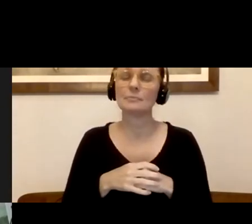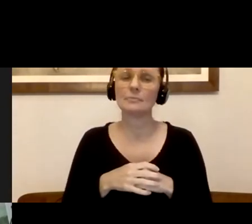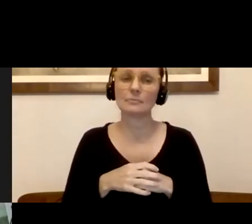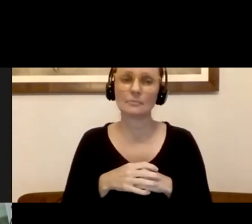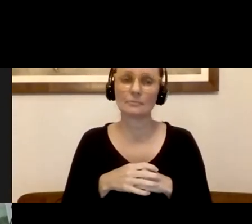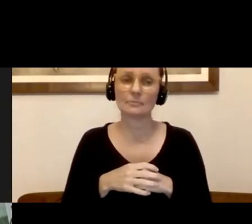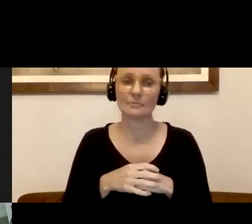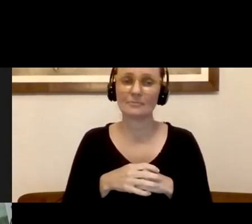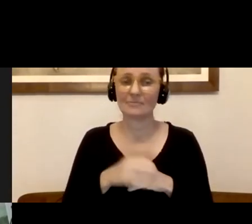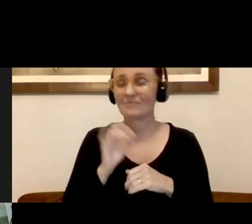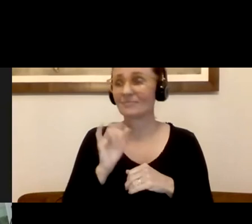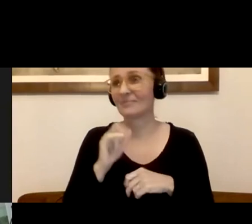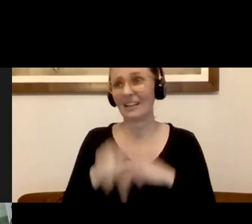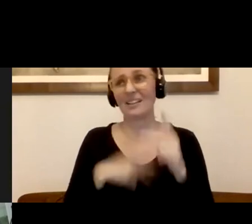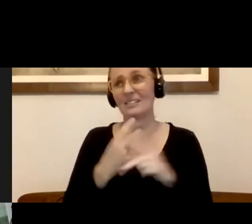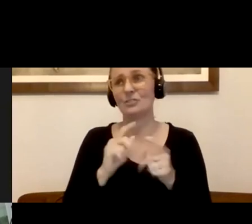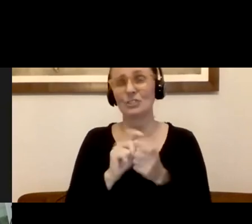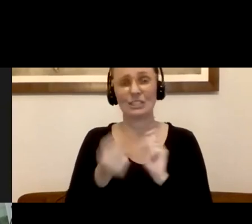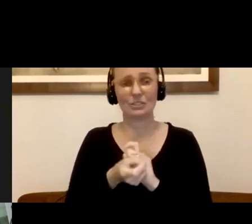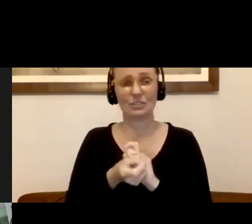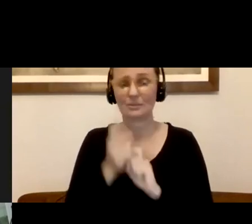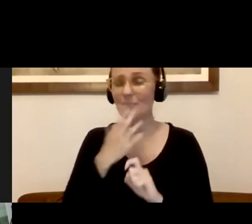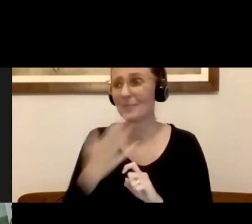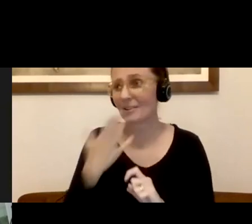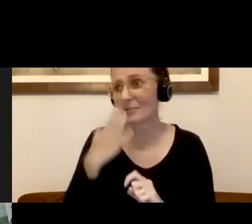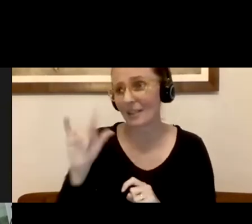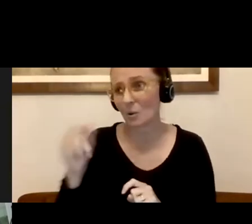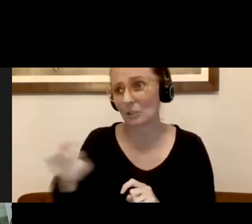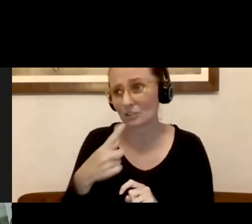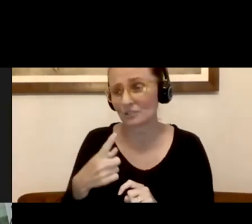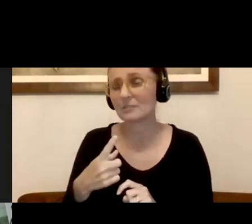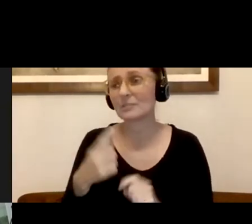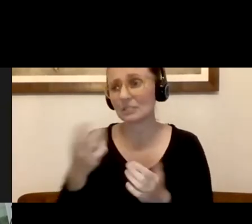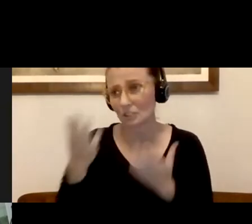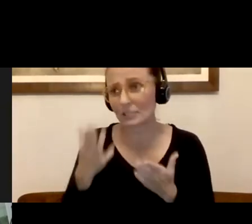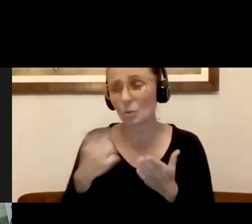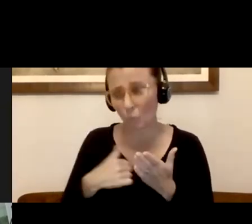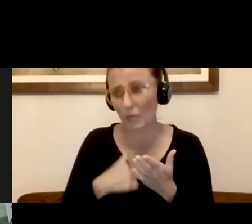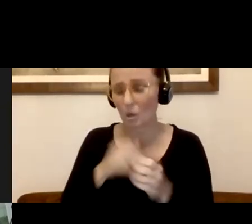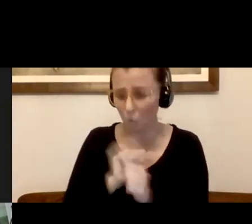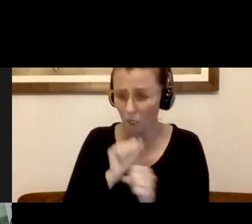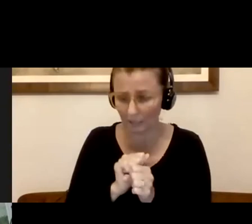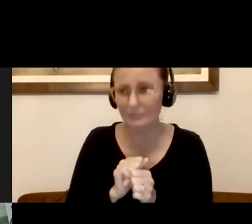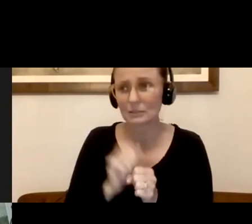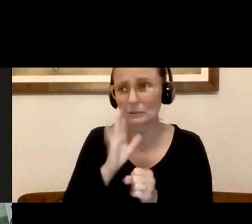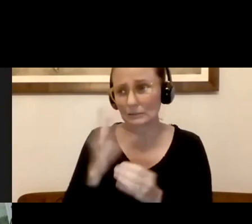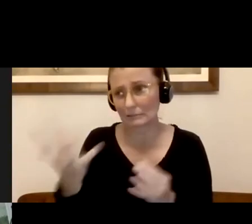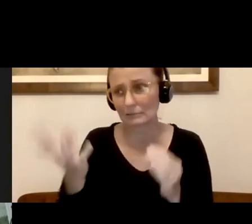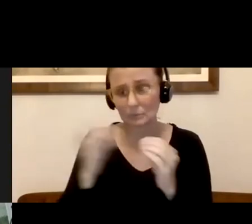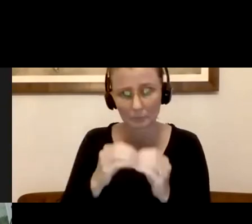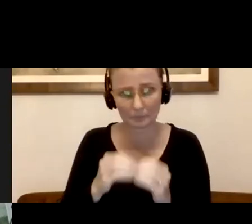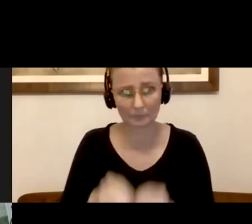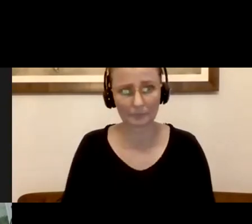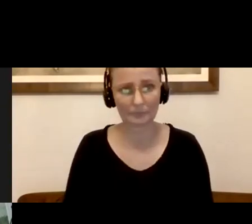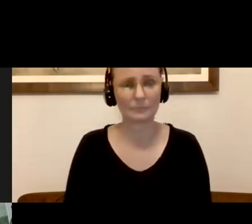These are the type of changes that shouldn't be difficult to make. So thank you for that question and suggestion, and we're on it more to come. Um, there was